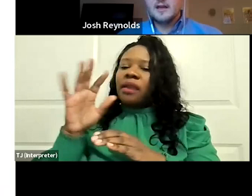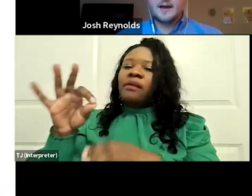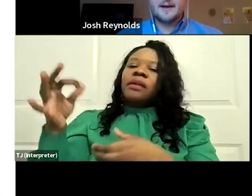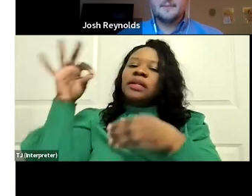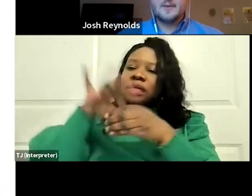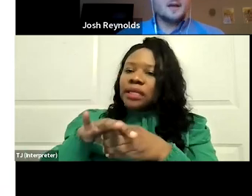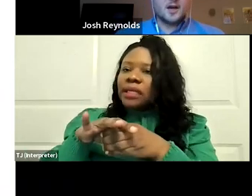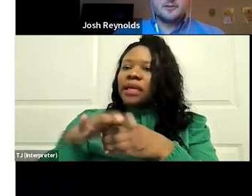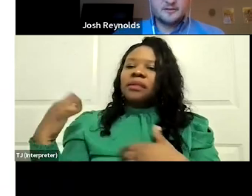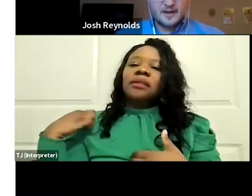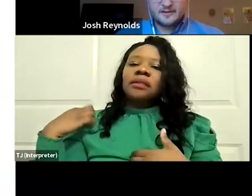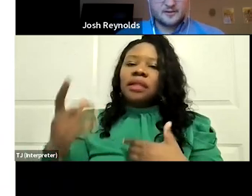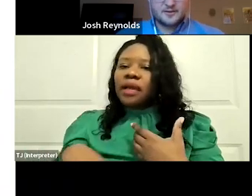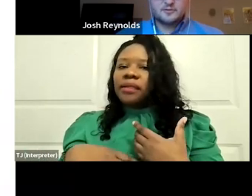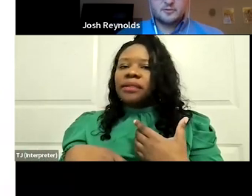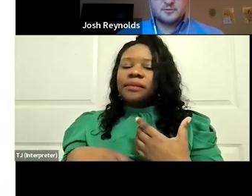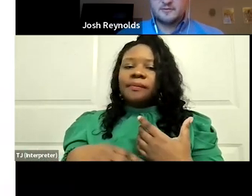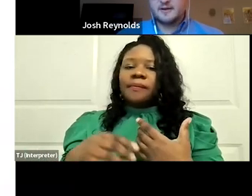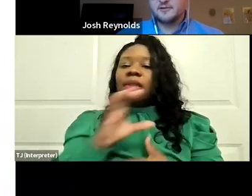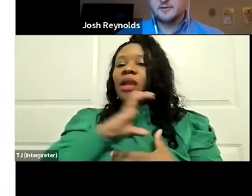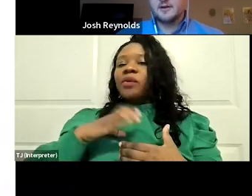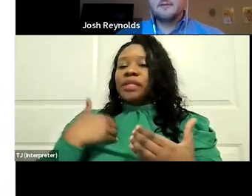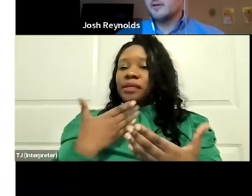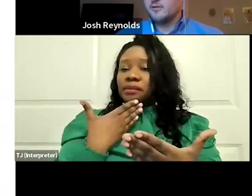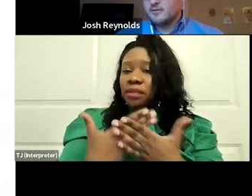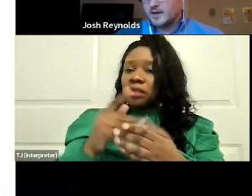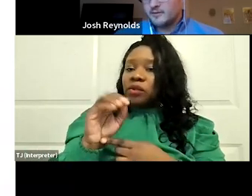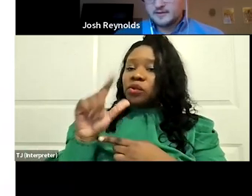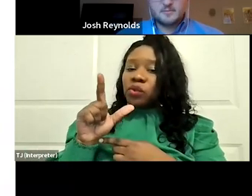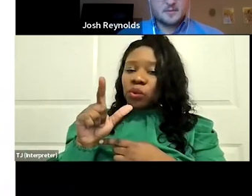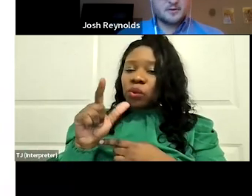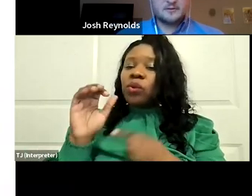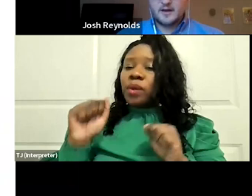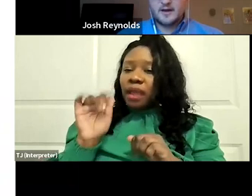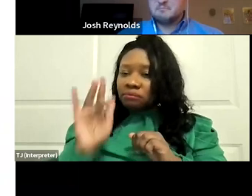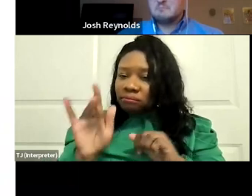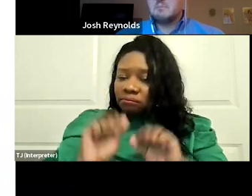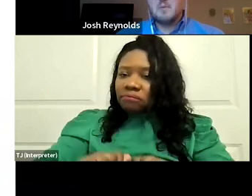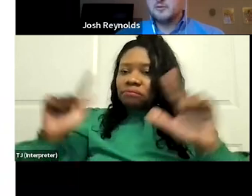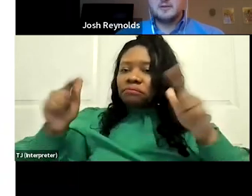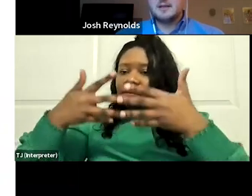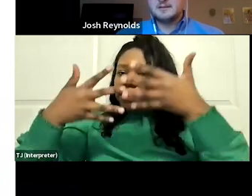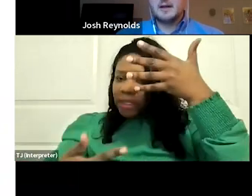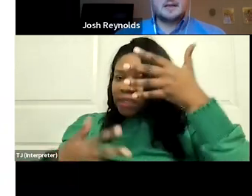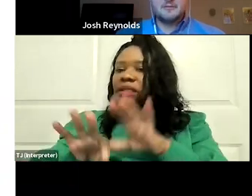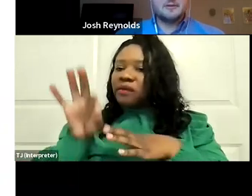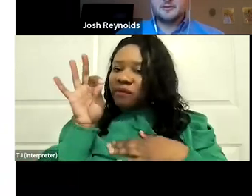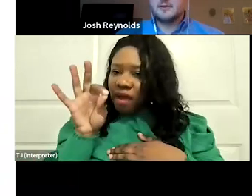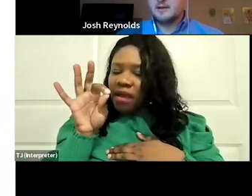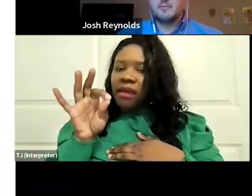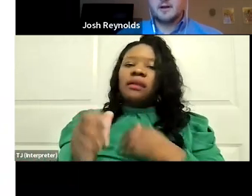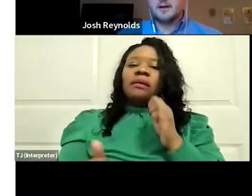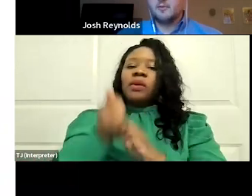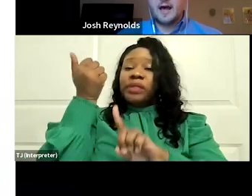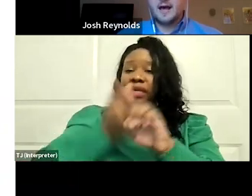tools. Congress has a good tool to find your federal elected members. Mostly, I think every